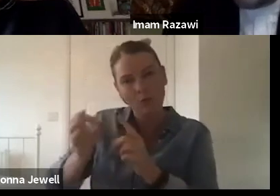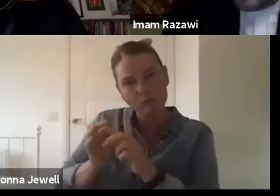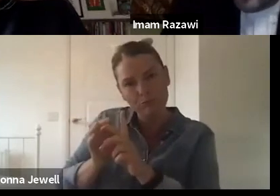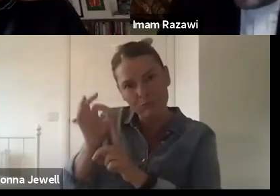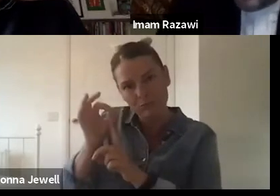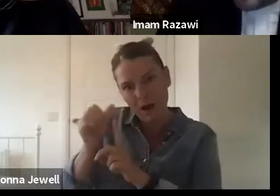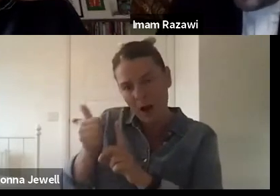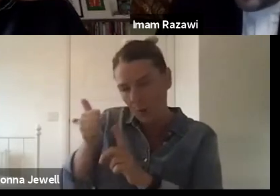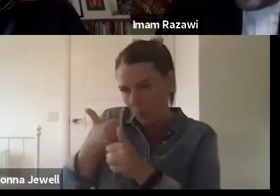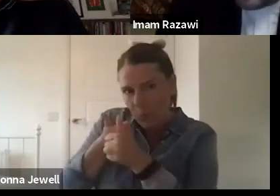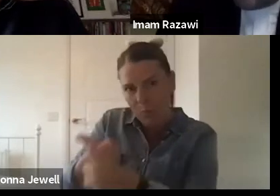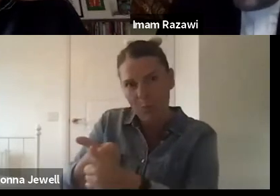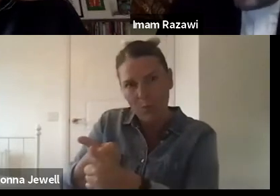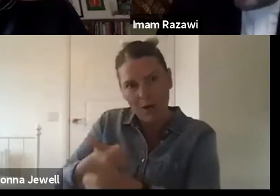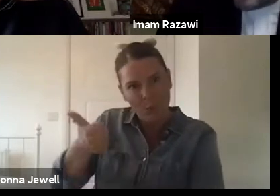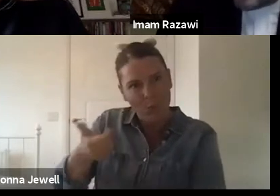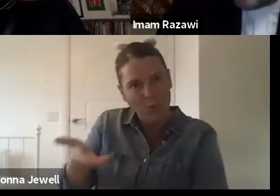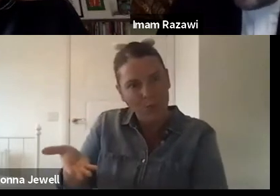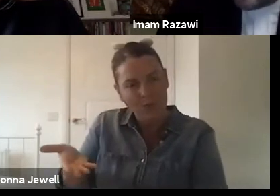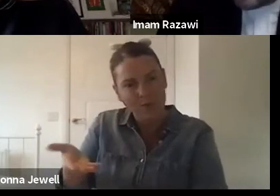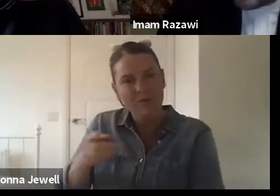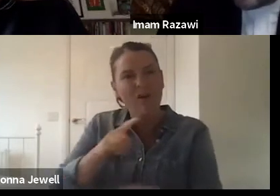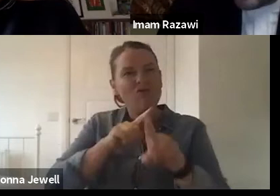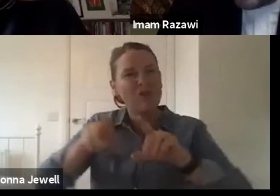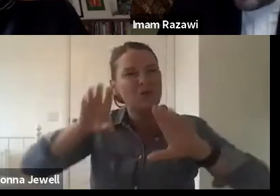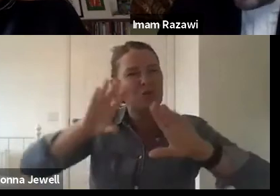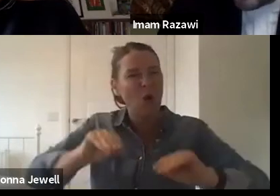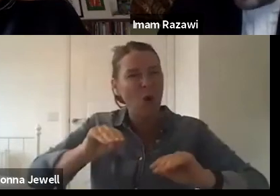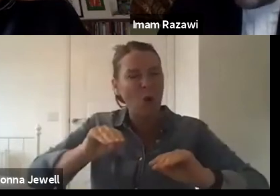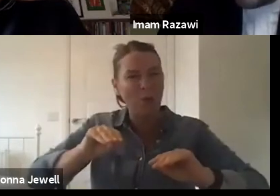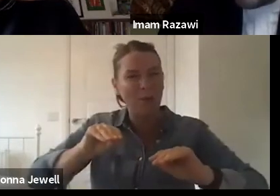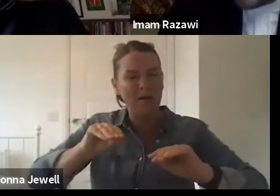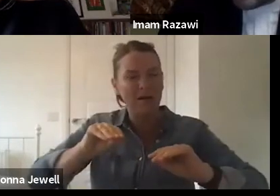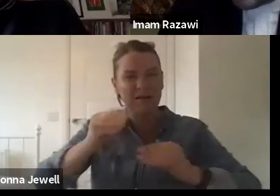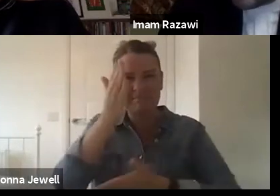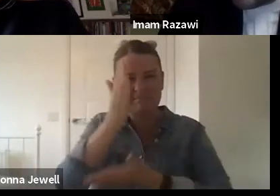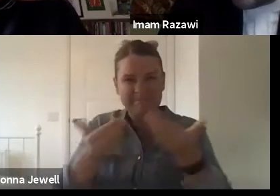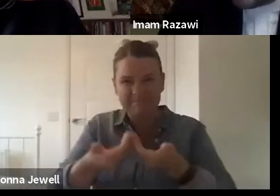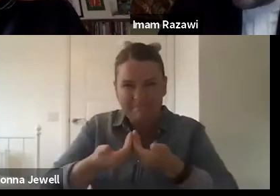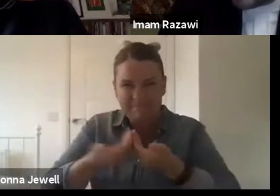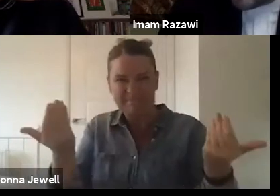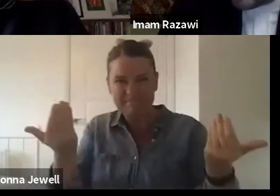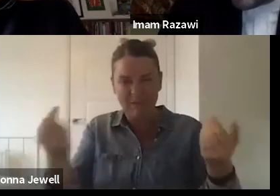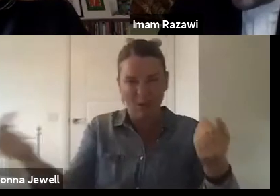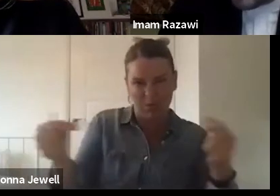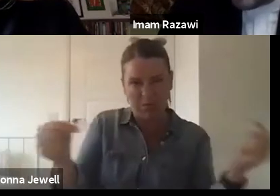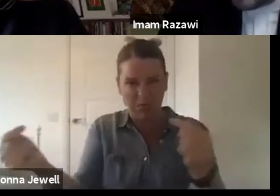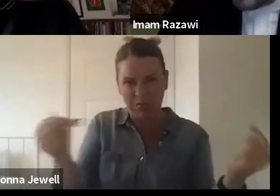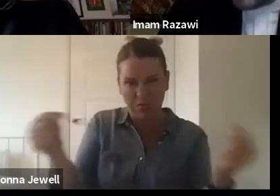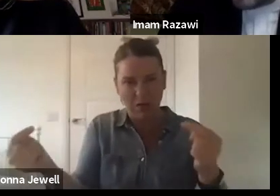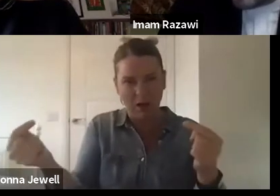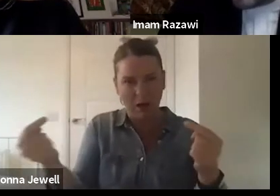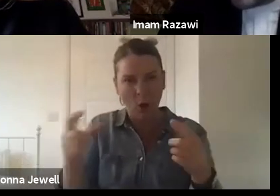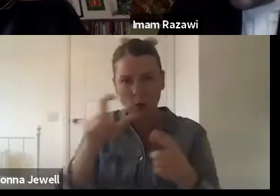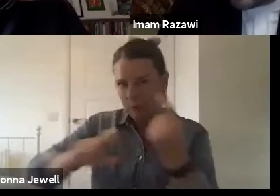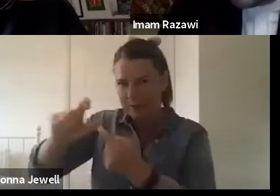to counter some of that bigotry and xenophobia, which is the, again, raising the standards of education for people providing services. And